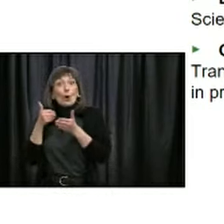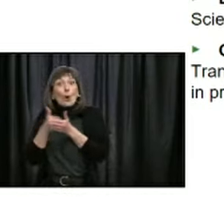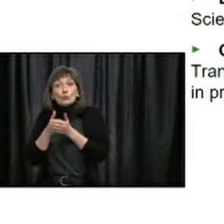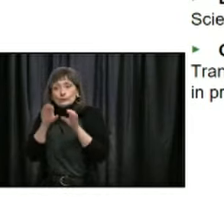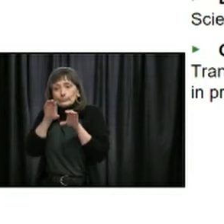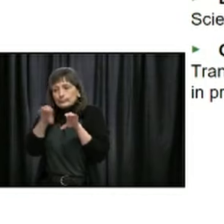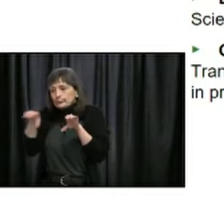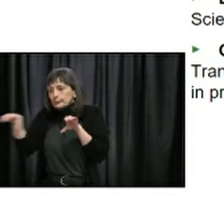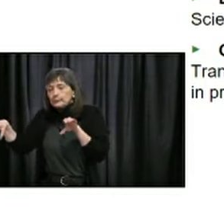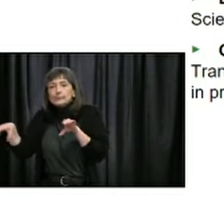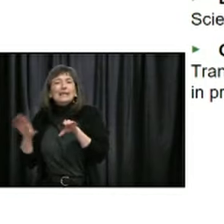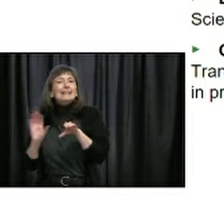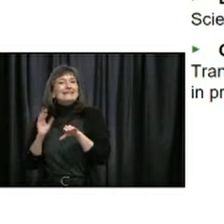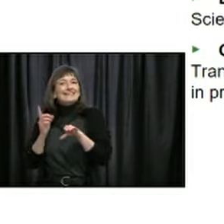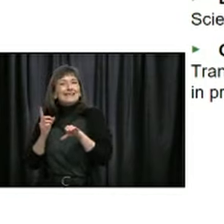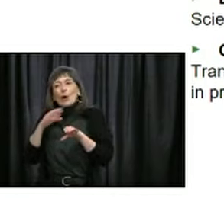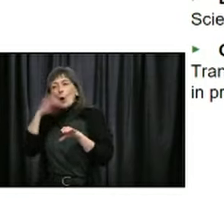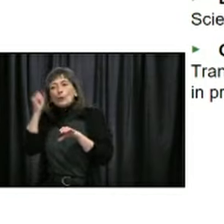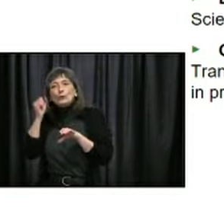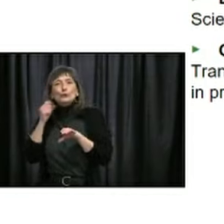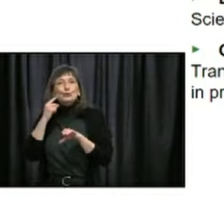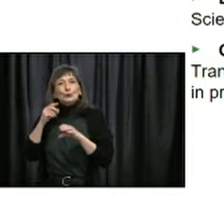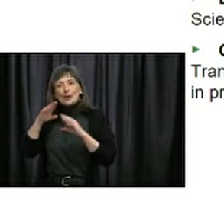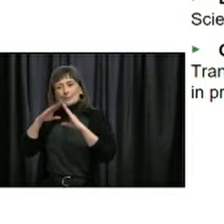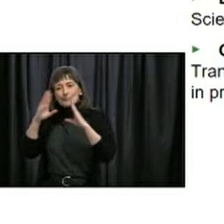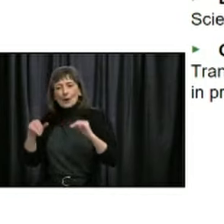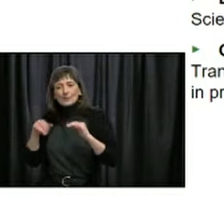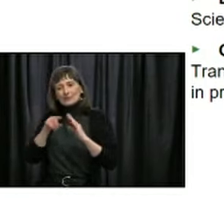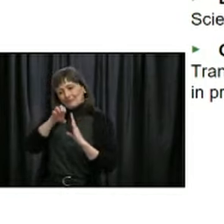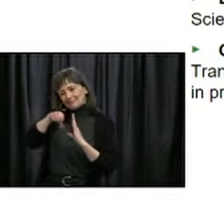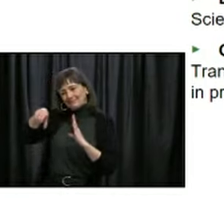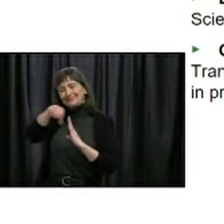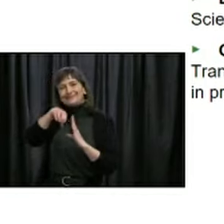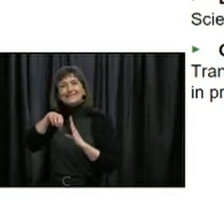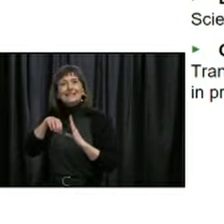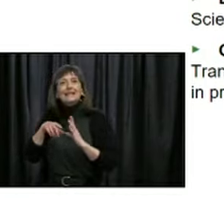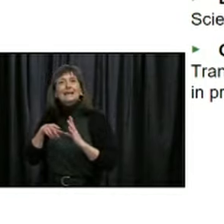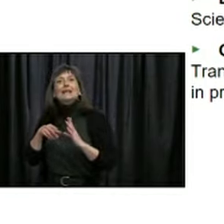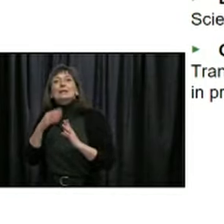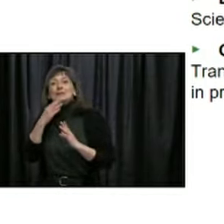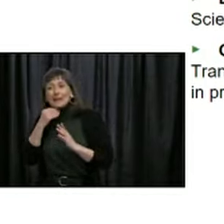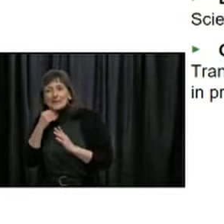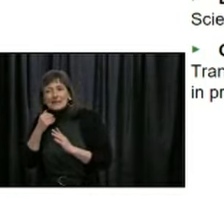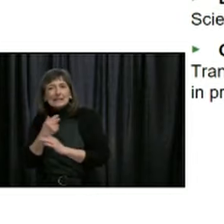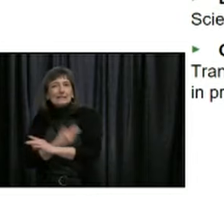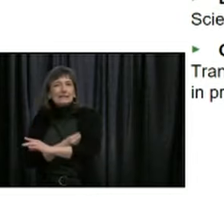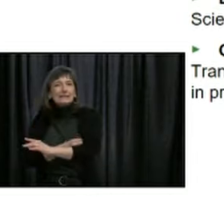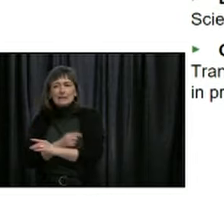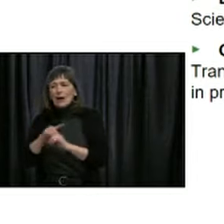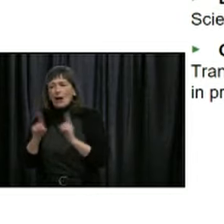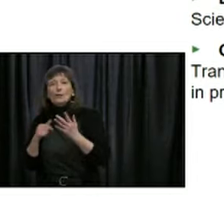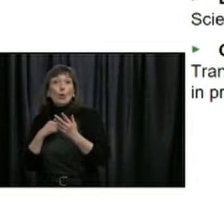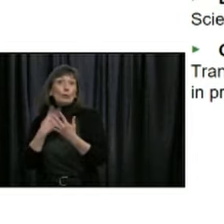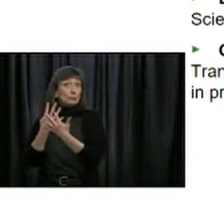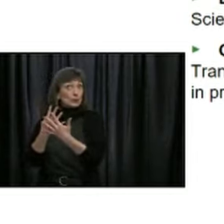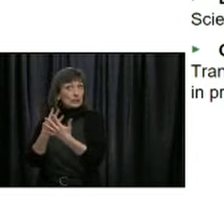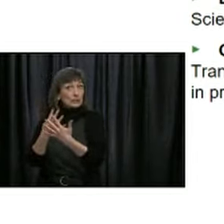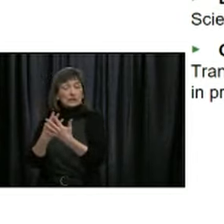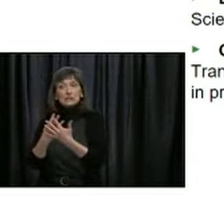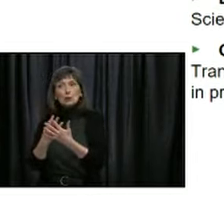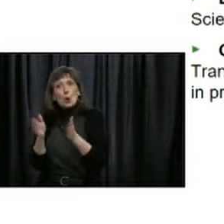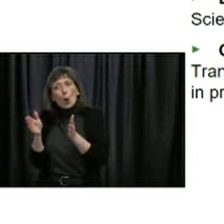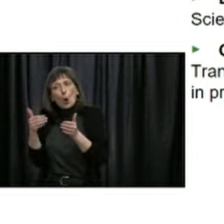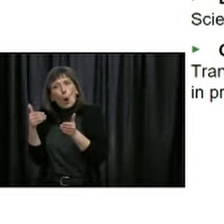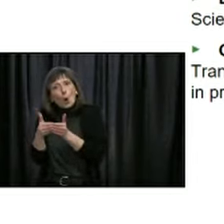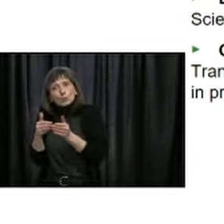we think about people who are older, immunocompromised, and have other medical conditions, or people who live in correctional facilities, or